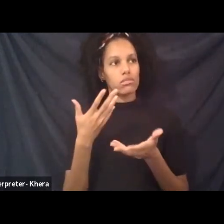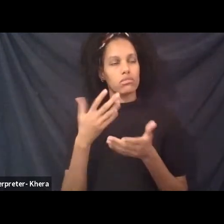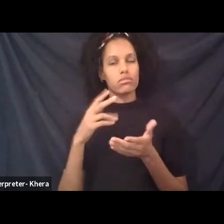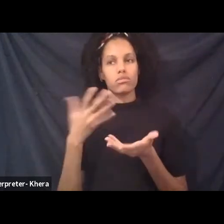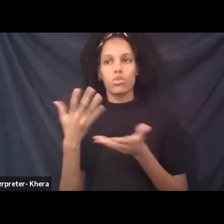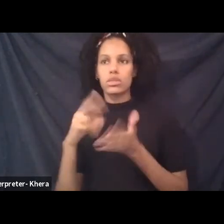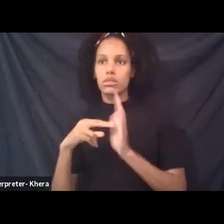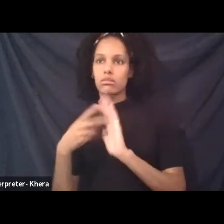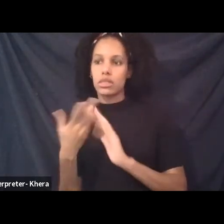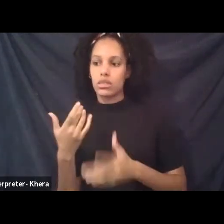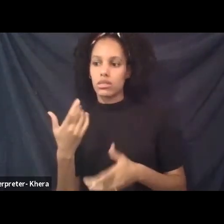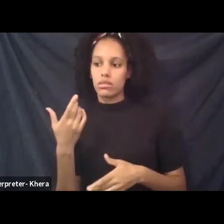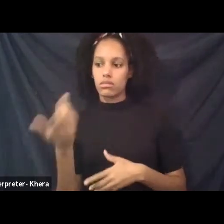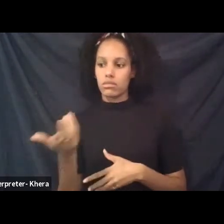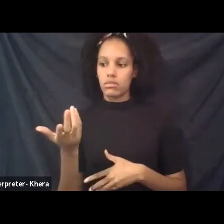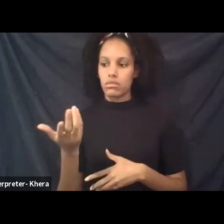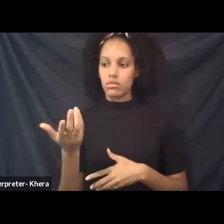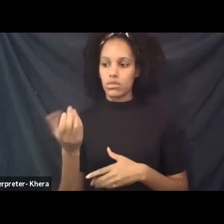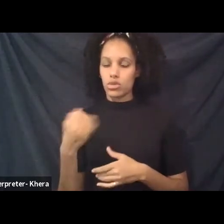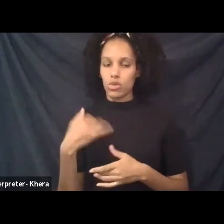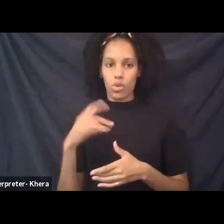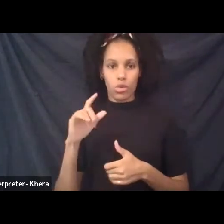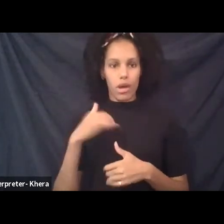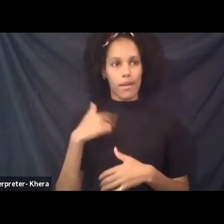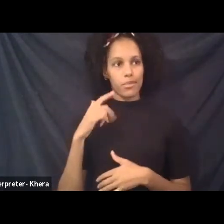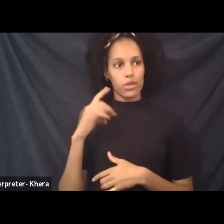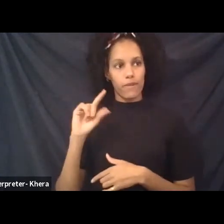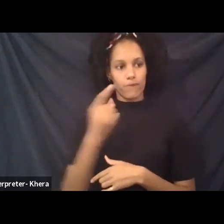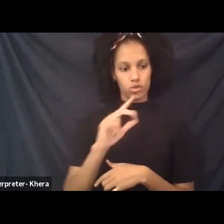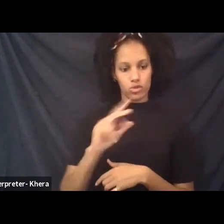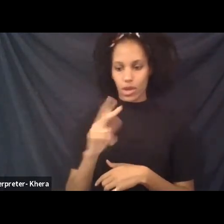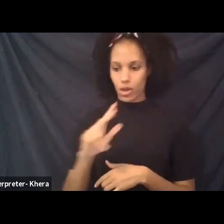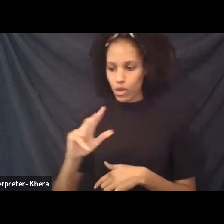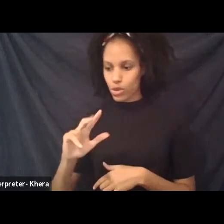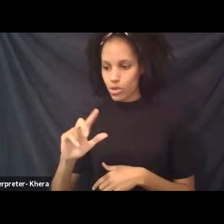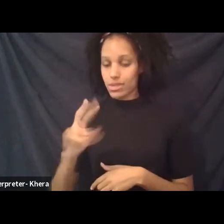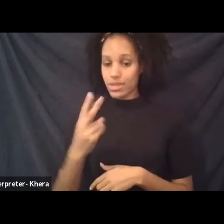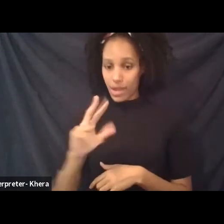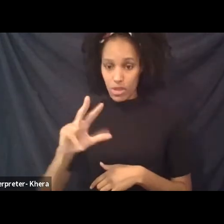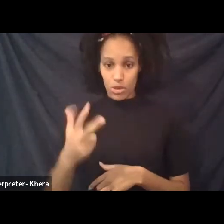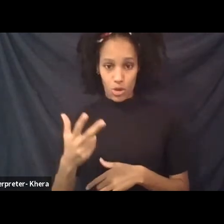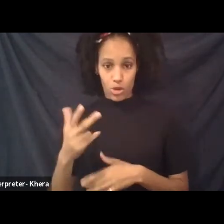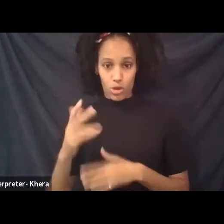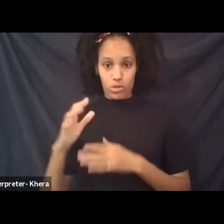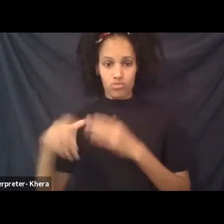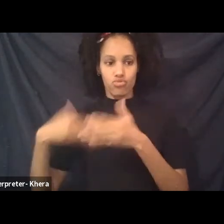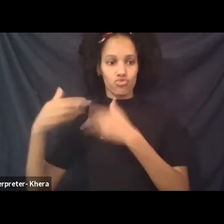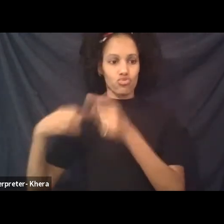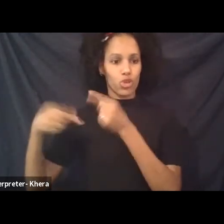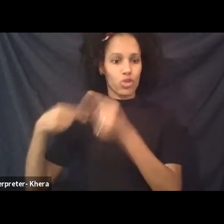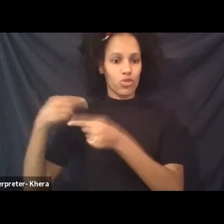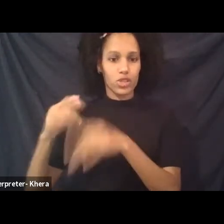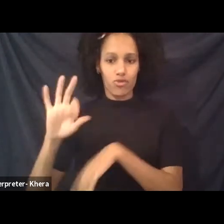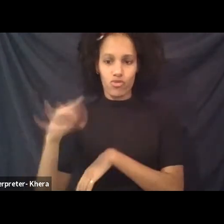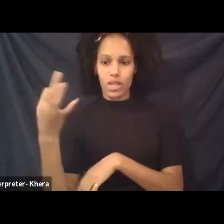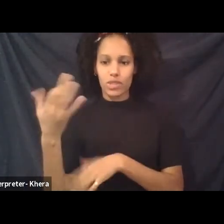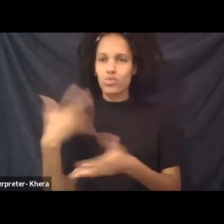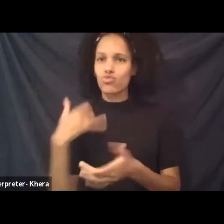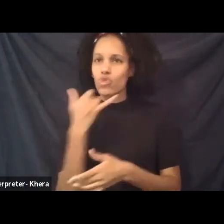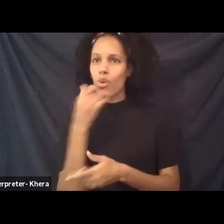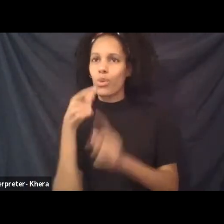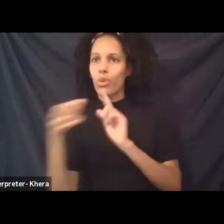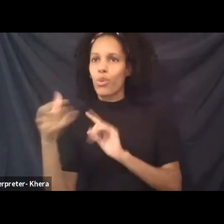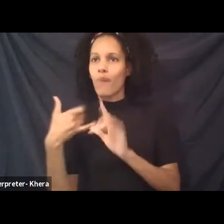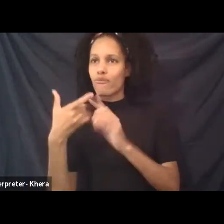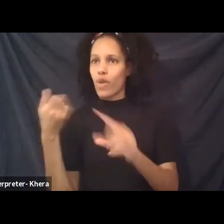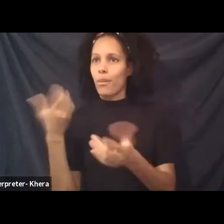I'm second, first, second, third generation French. What's wrong with you? I come from Paris. Uh, so you have people who go, I